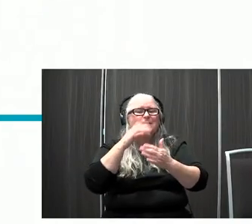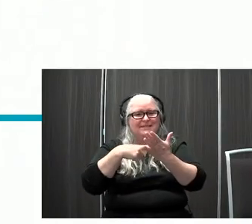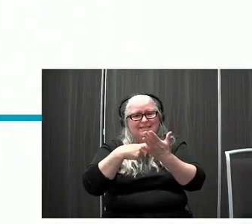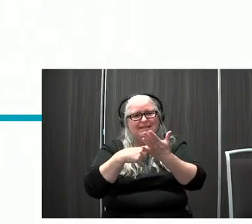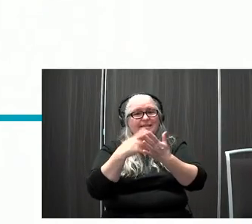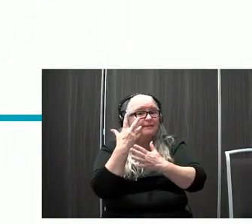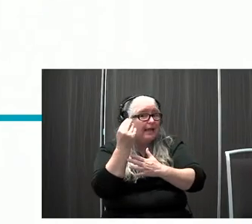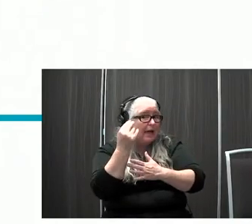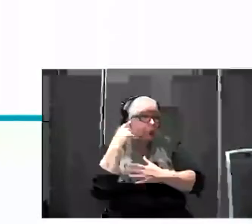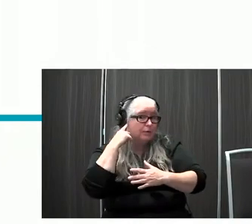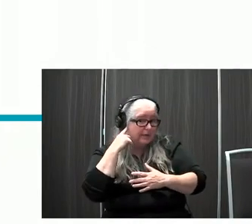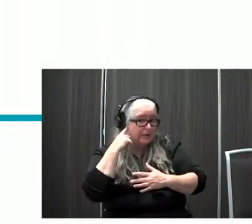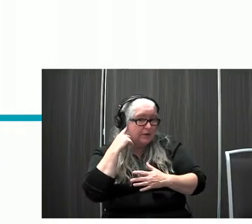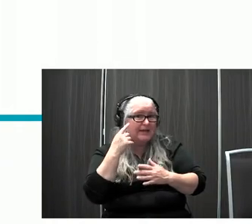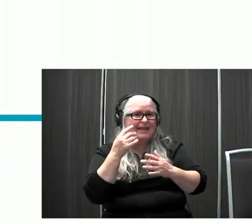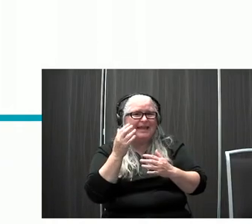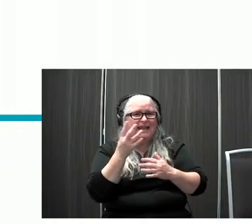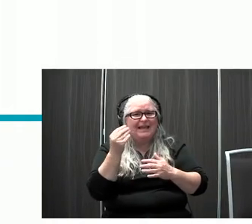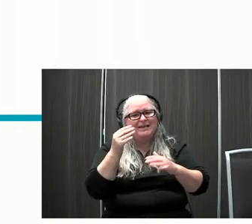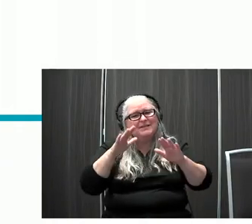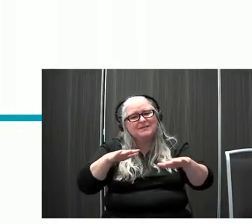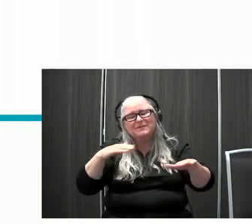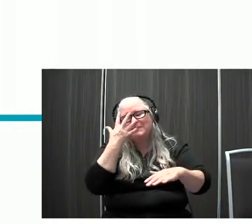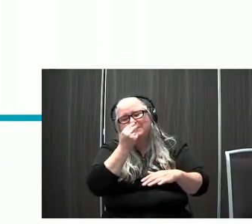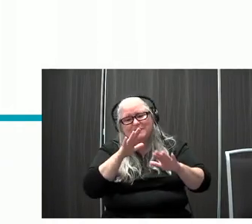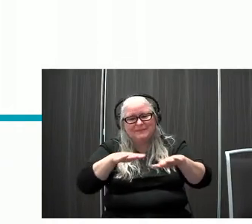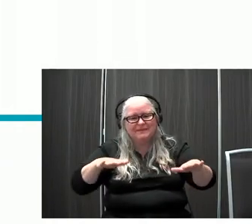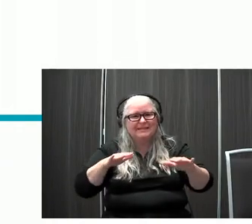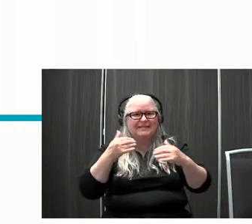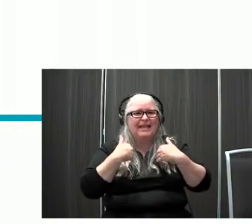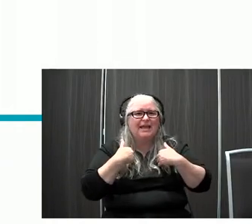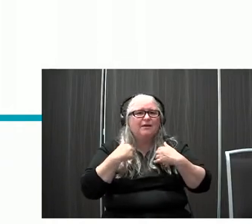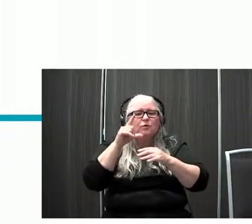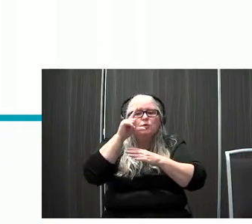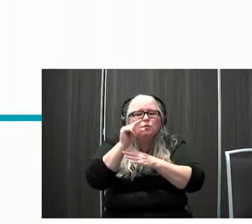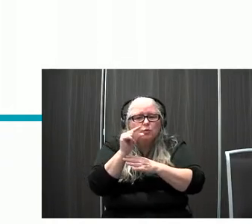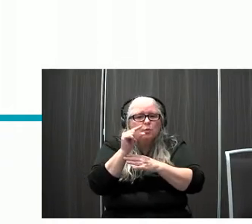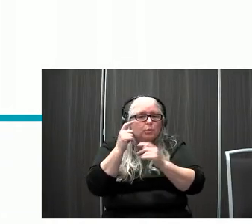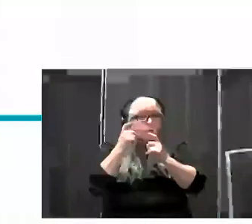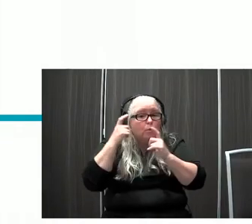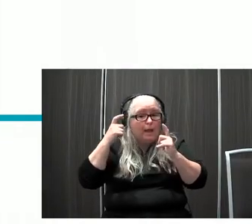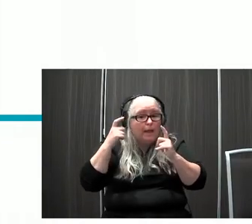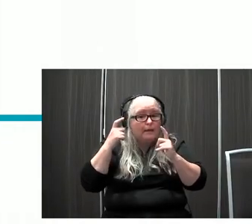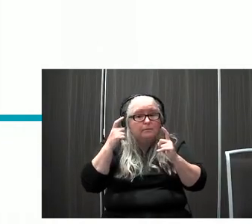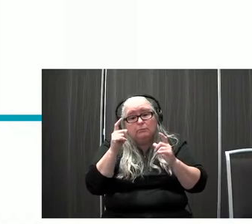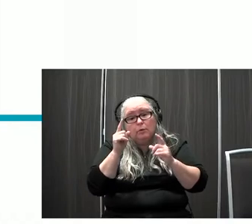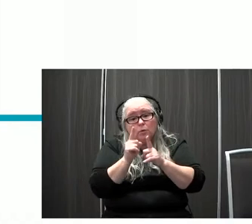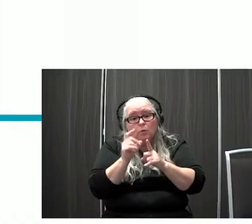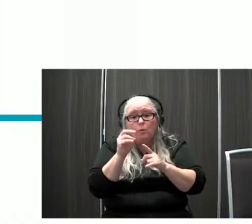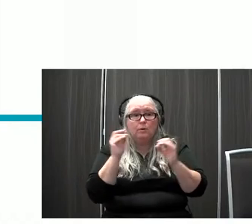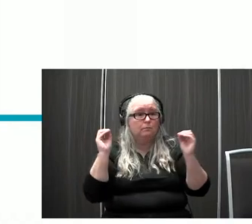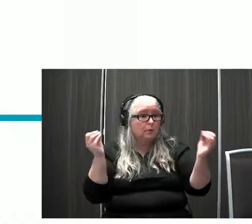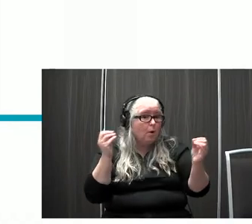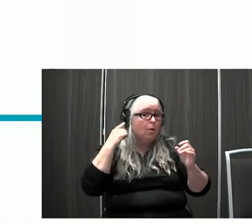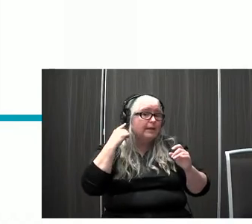And our adorable kiddos with CHARGE often have short or wide or little or no earlobe. They can have